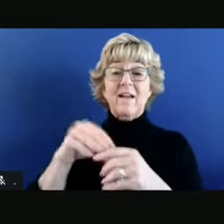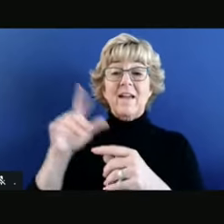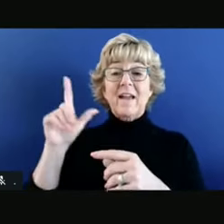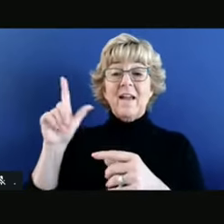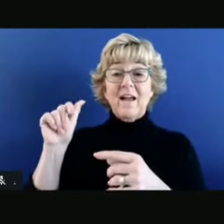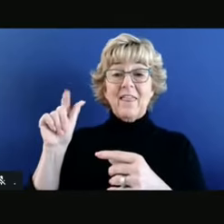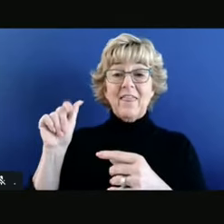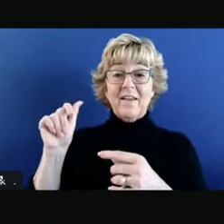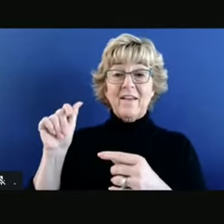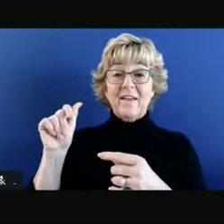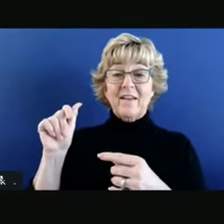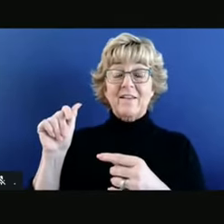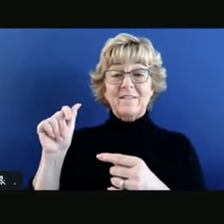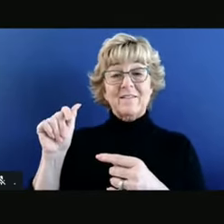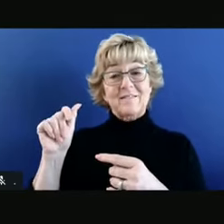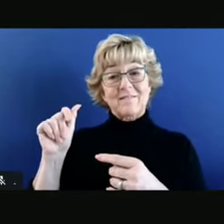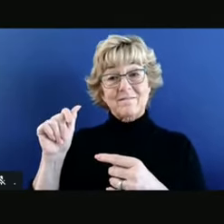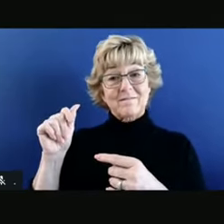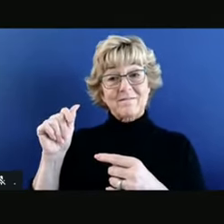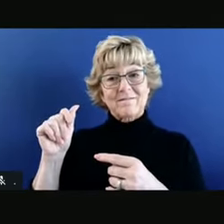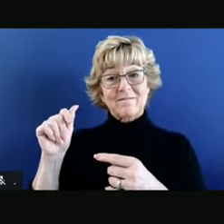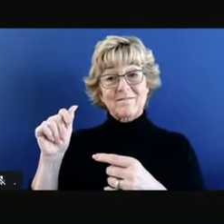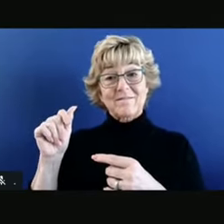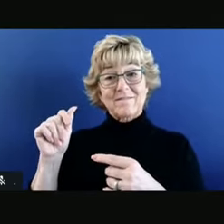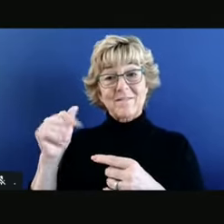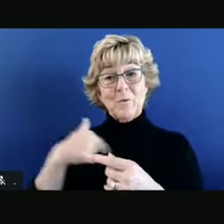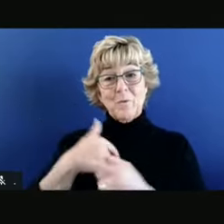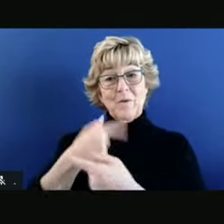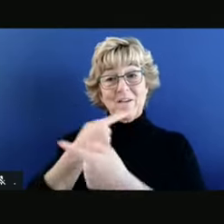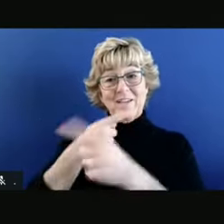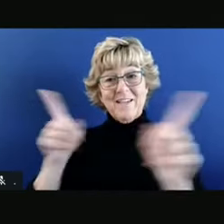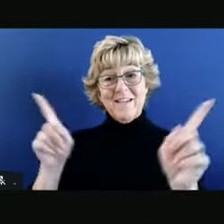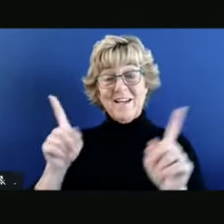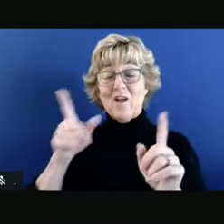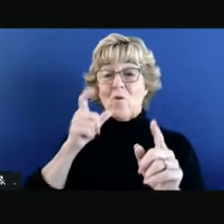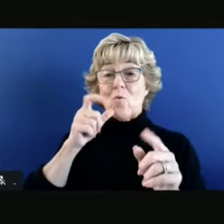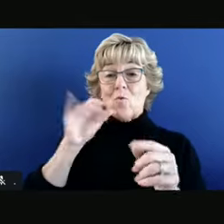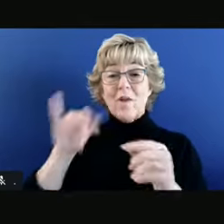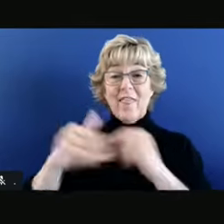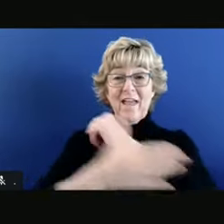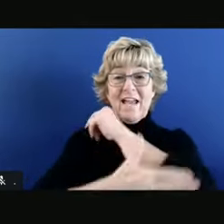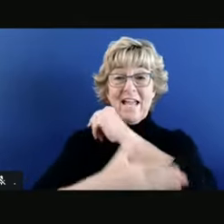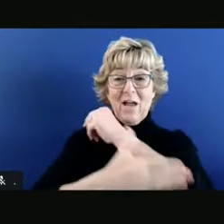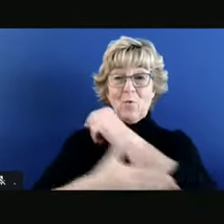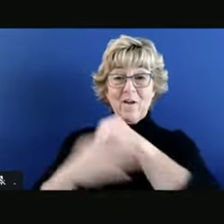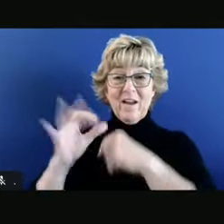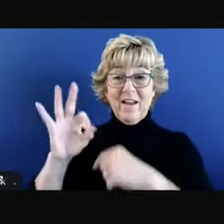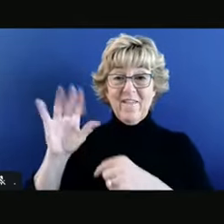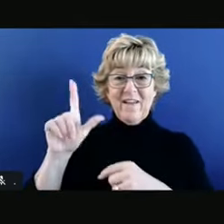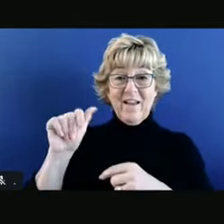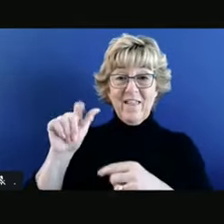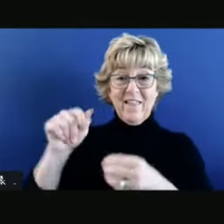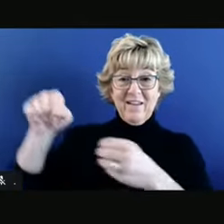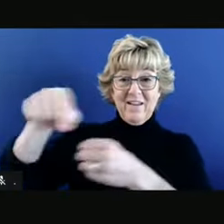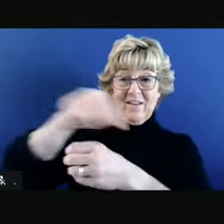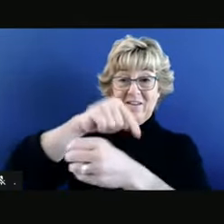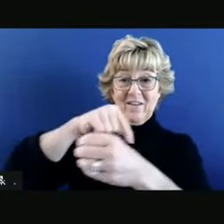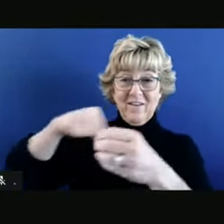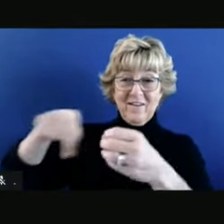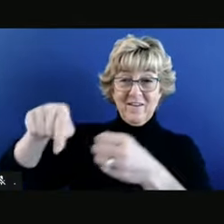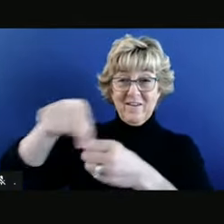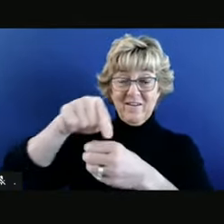that we at the state will say that those in the county. So in the county of Los Angeles should